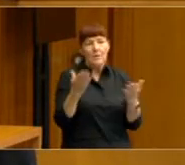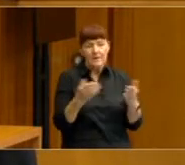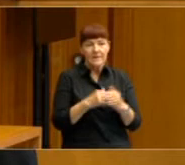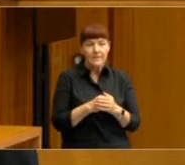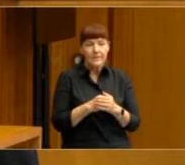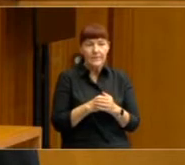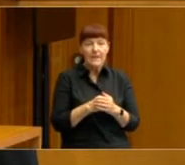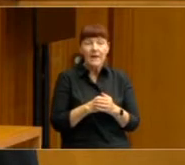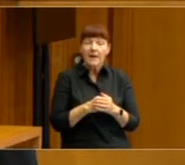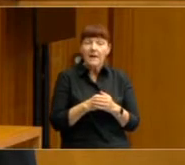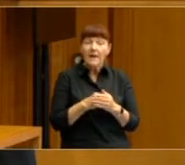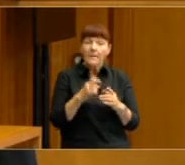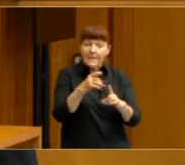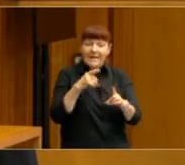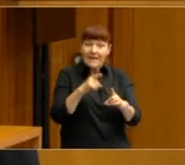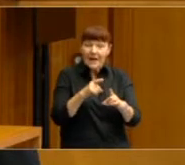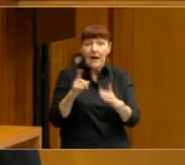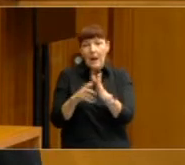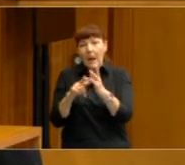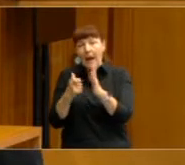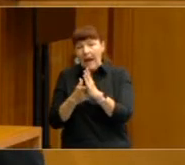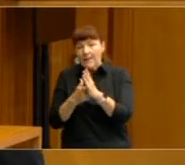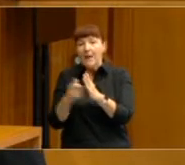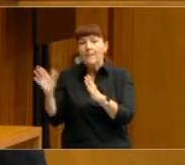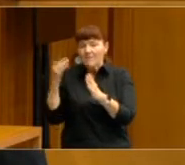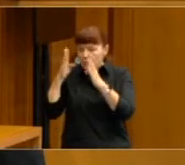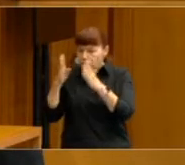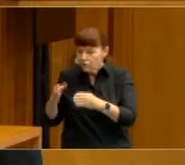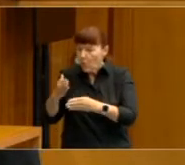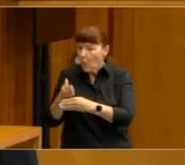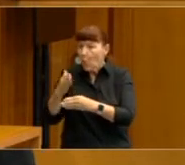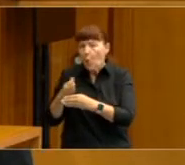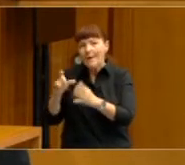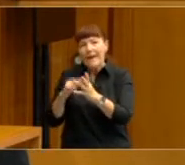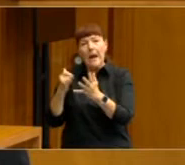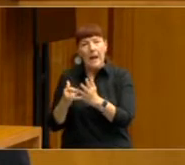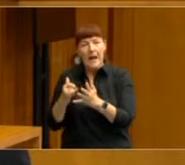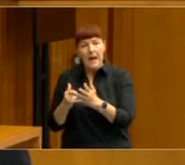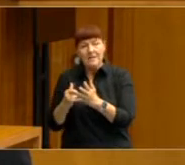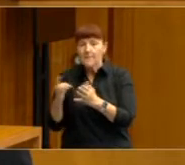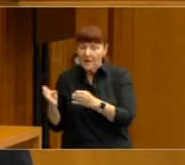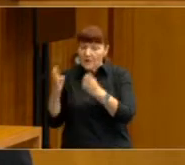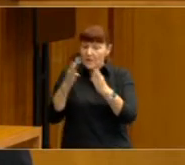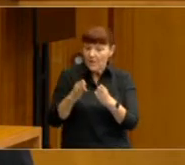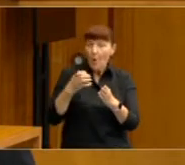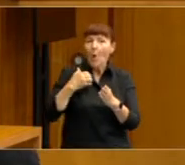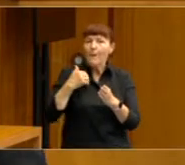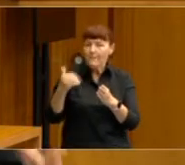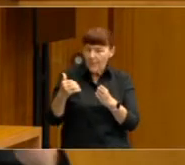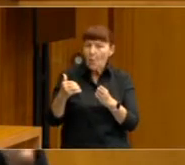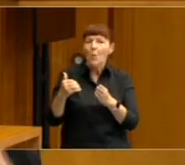the Labor shift from a focus on working class issues to also focus on progressive social issues.